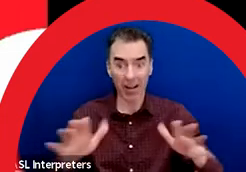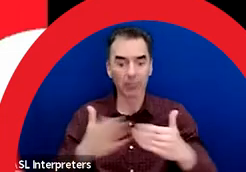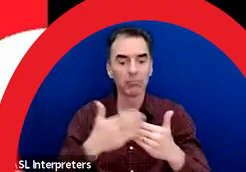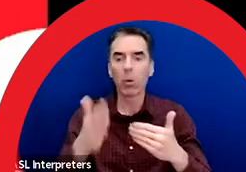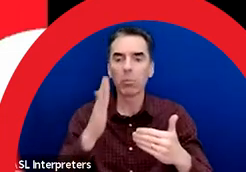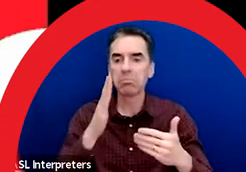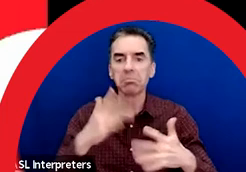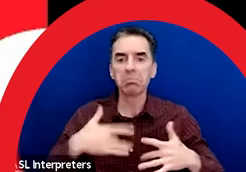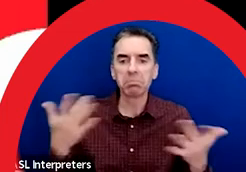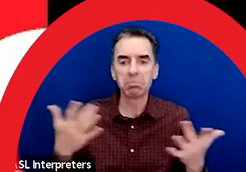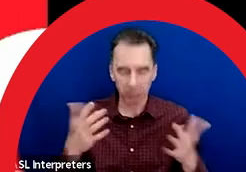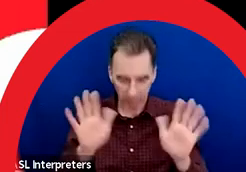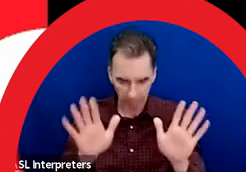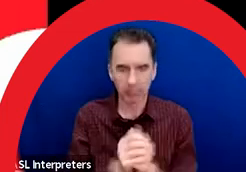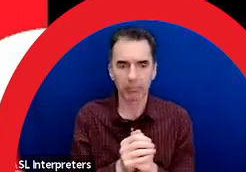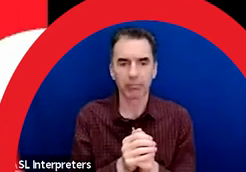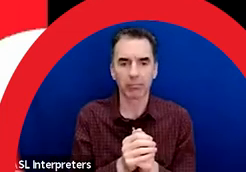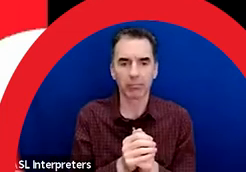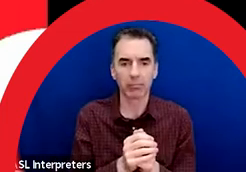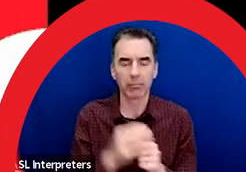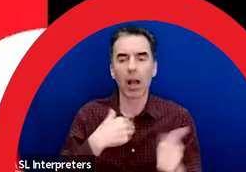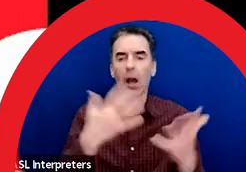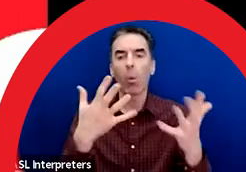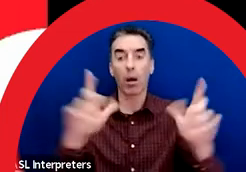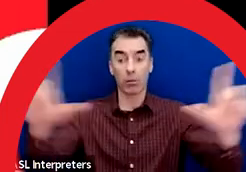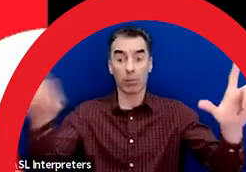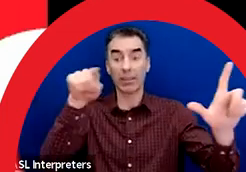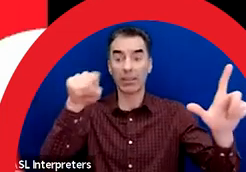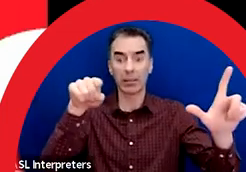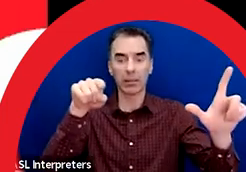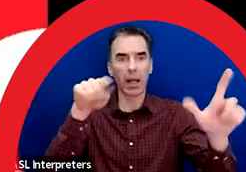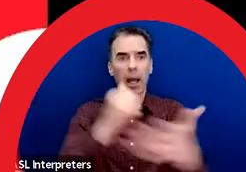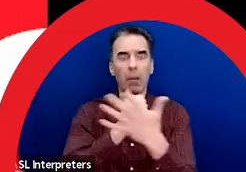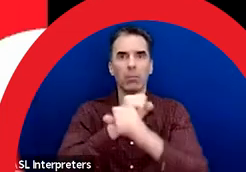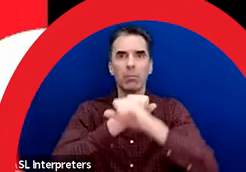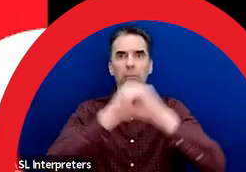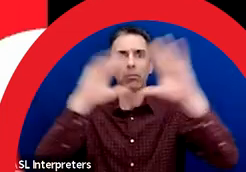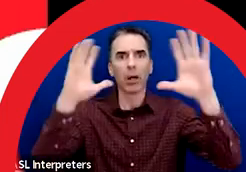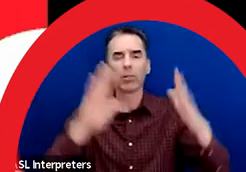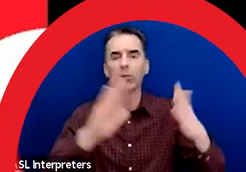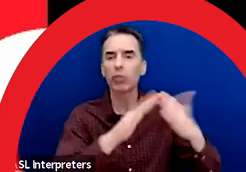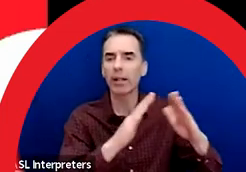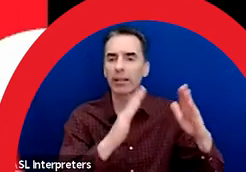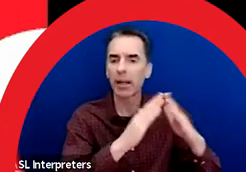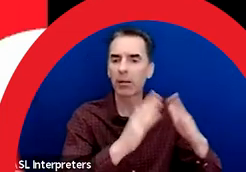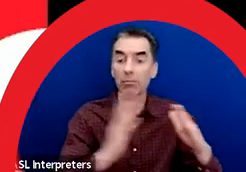like for this project to reflect the past, present, or future of the Chinatown community.